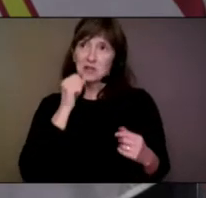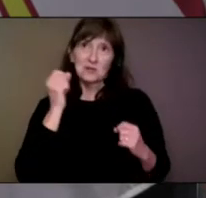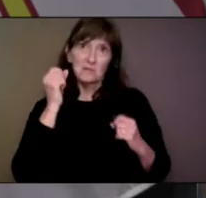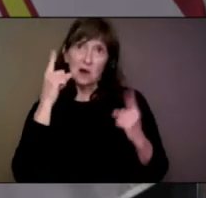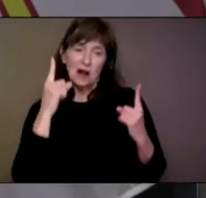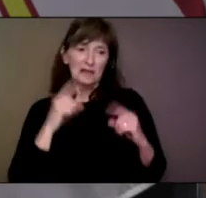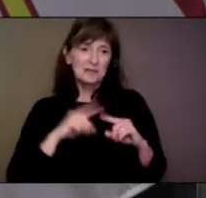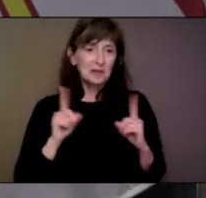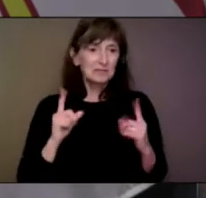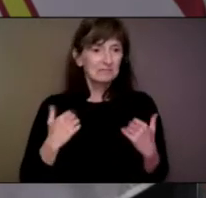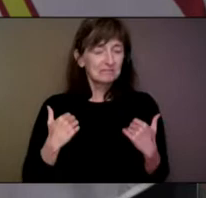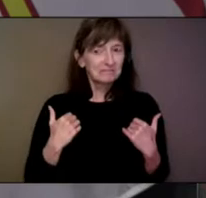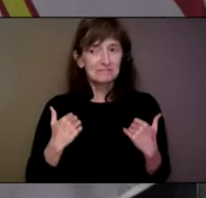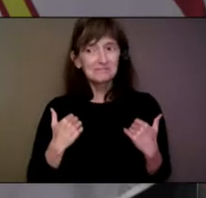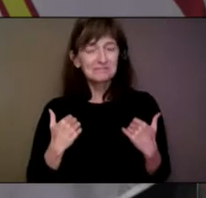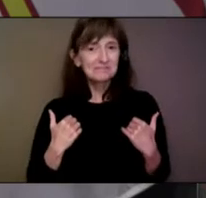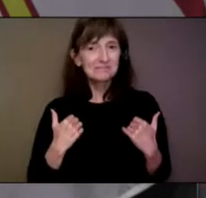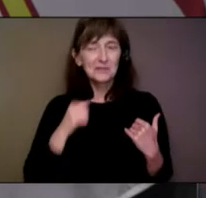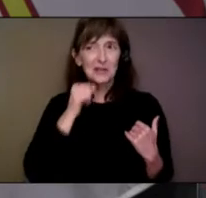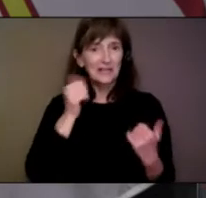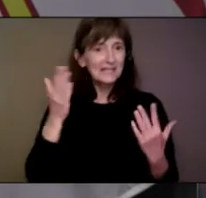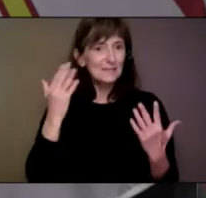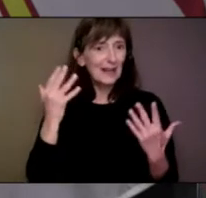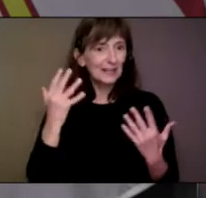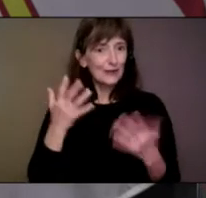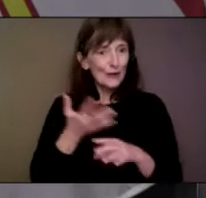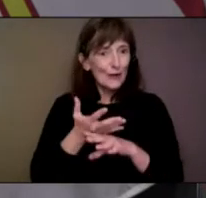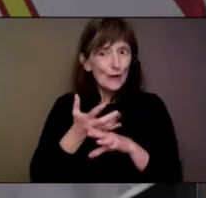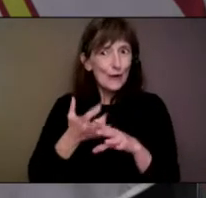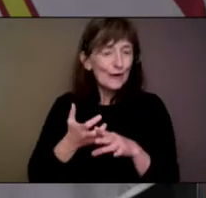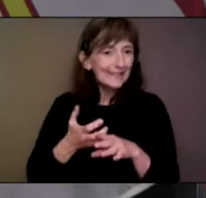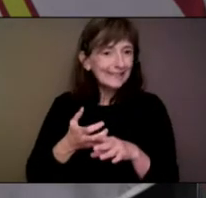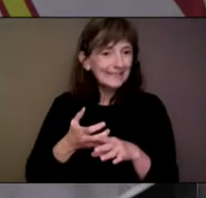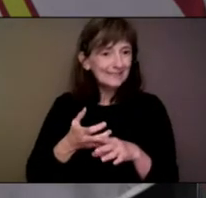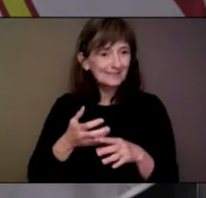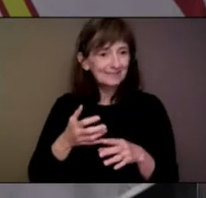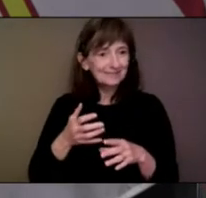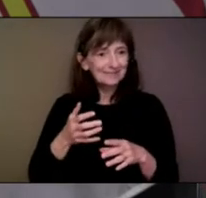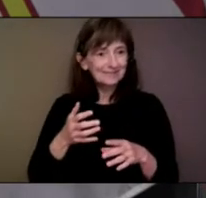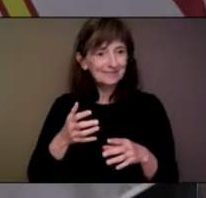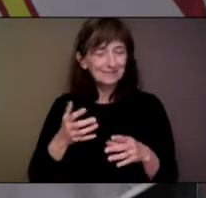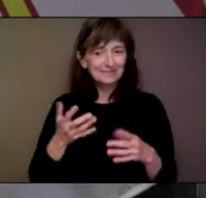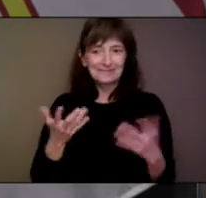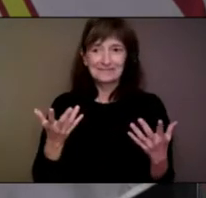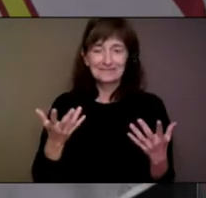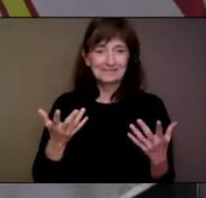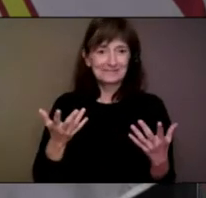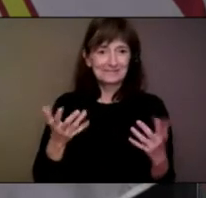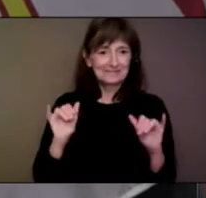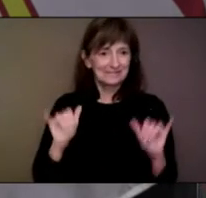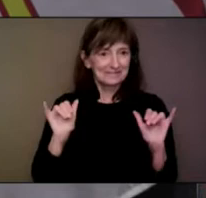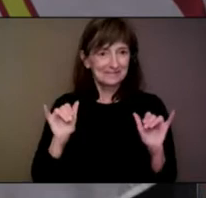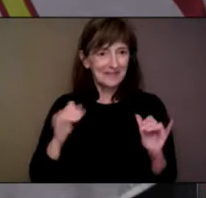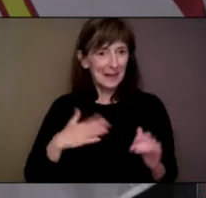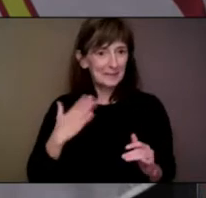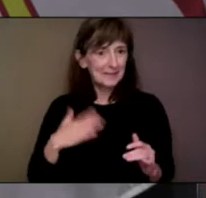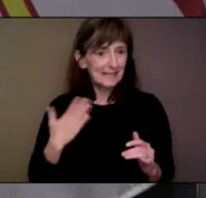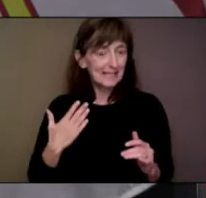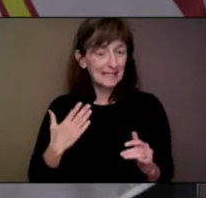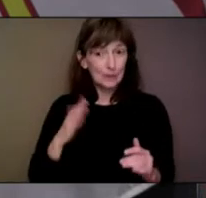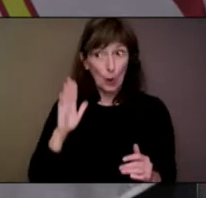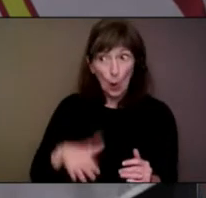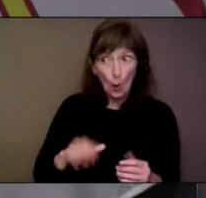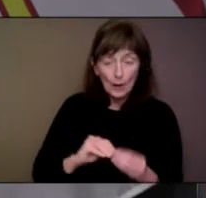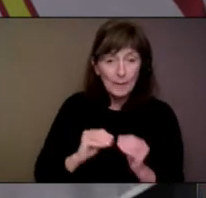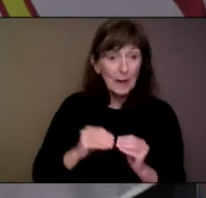it was unexpected that we would still have the same number of, the low number of case counts